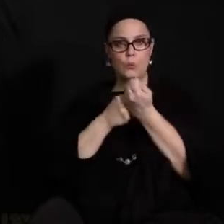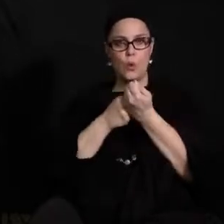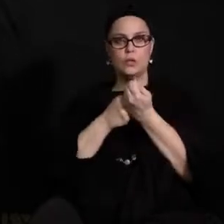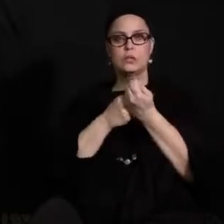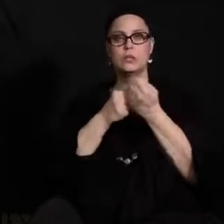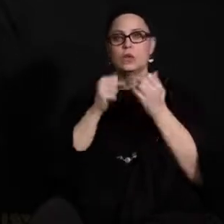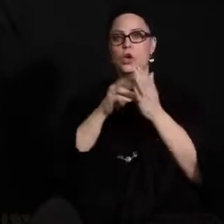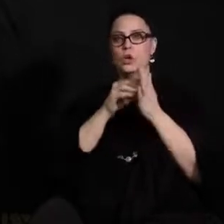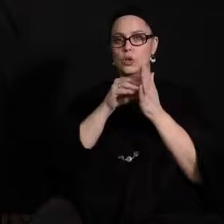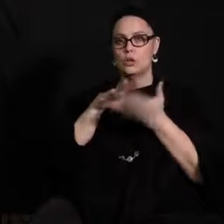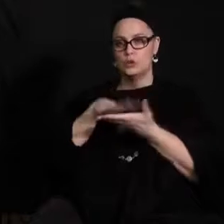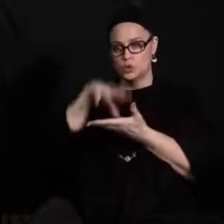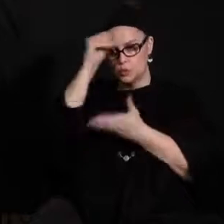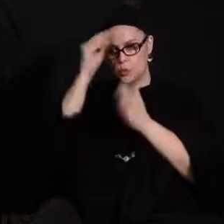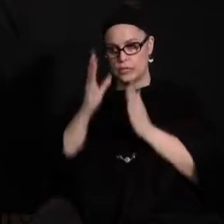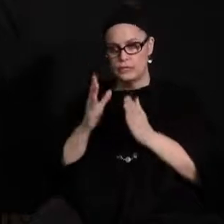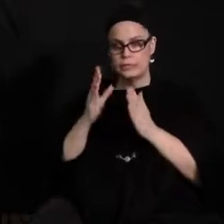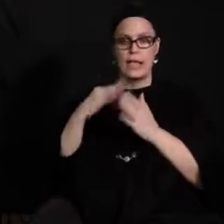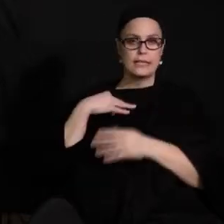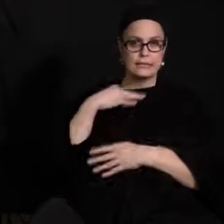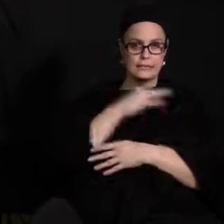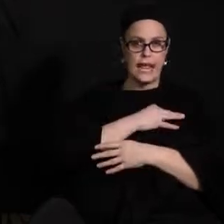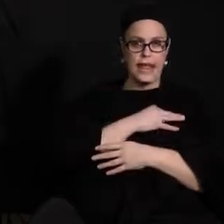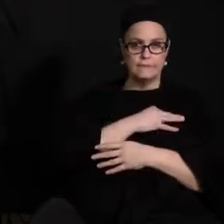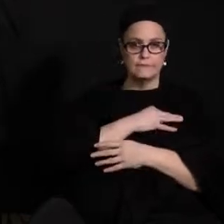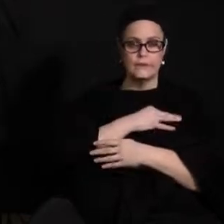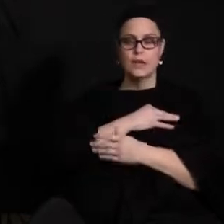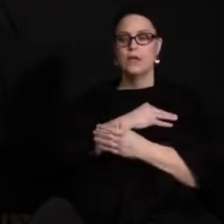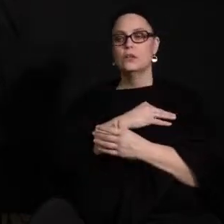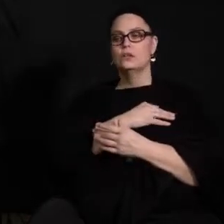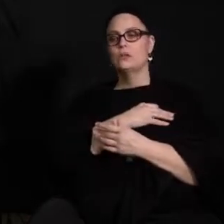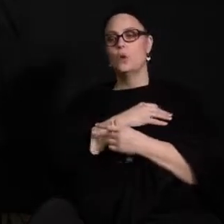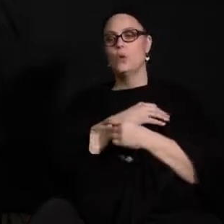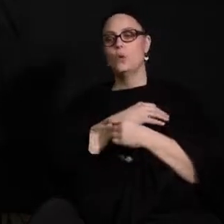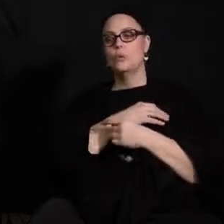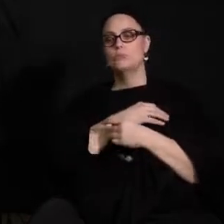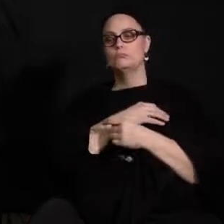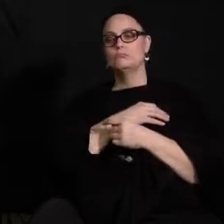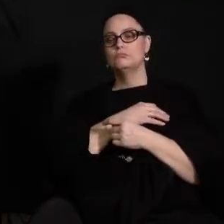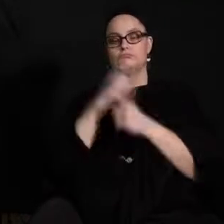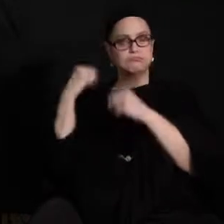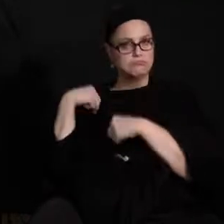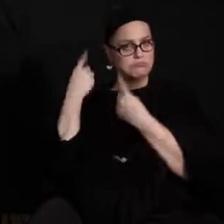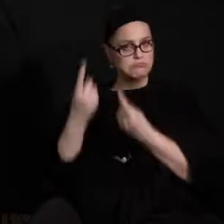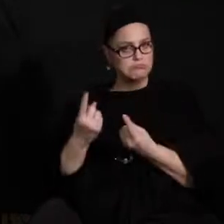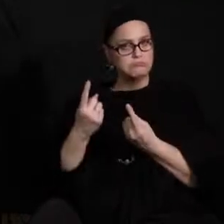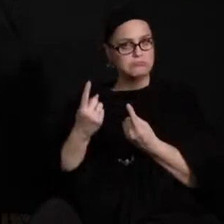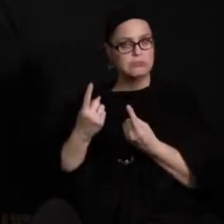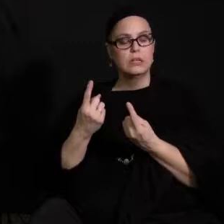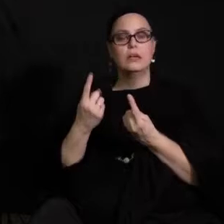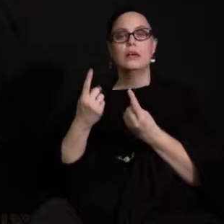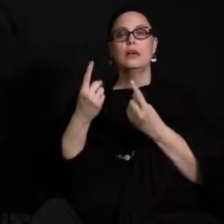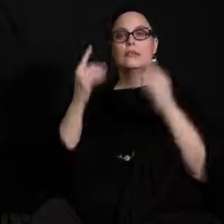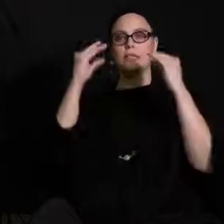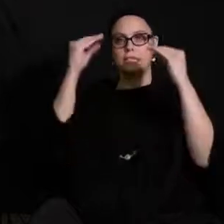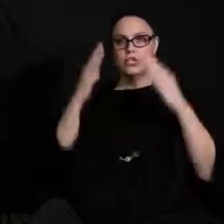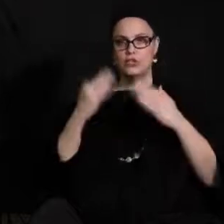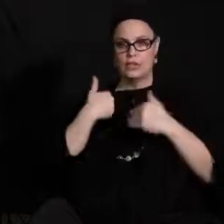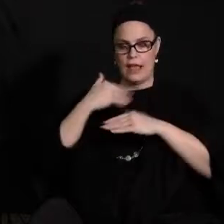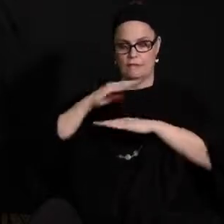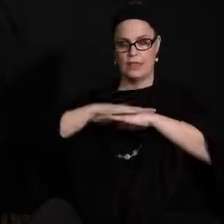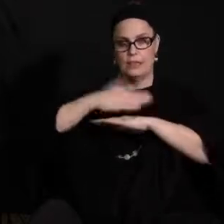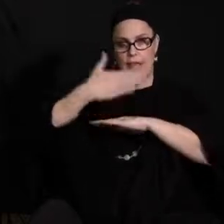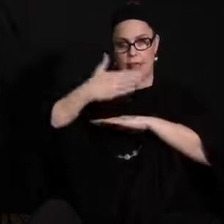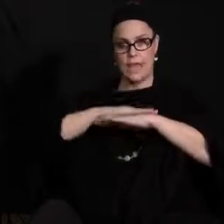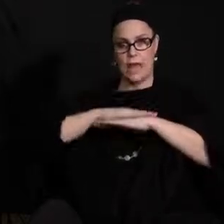to engage digitally with our students and so along the way teachers have had a laptop a macbook